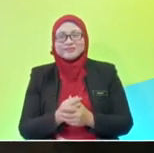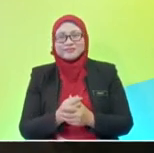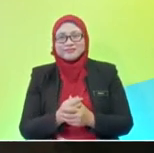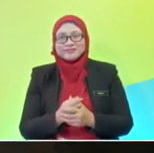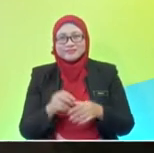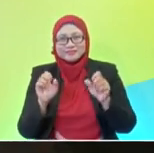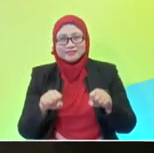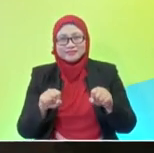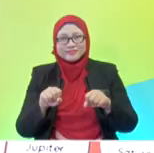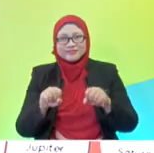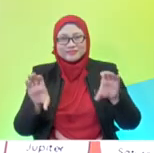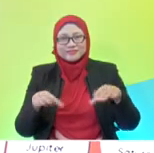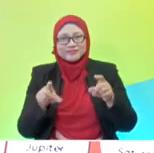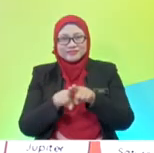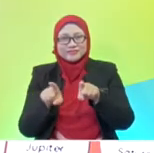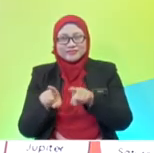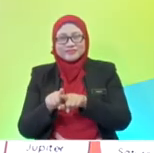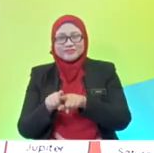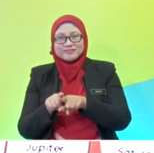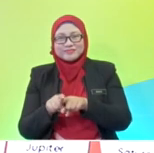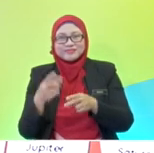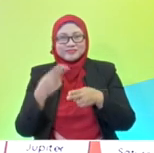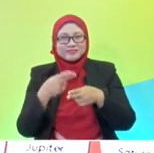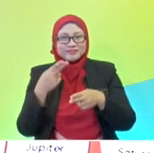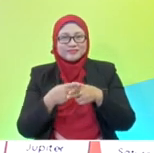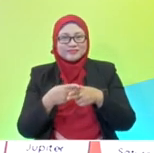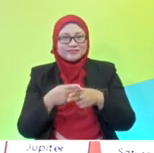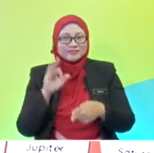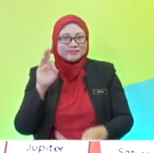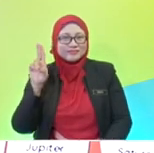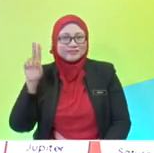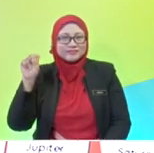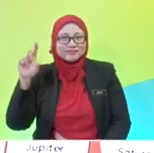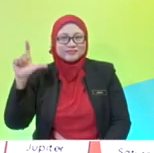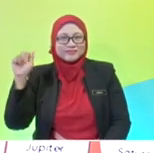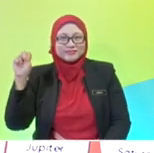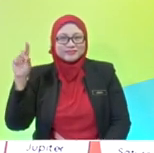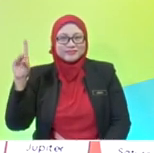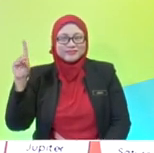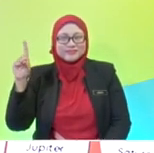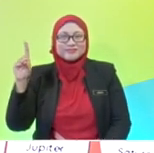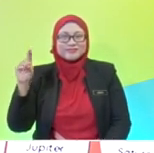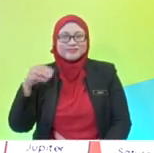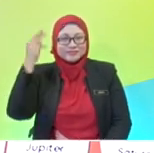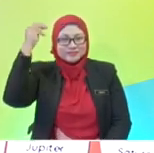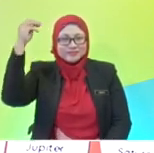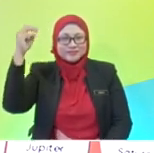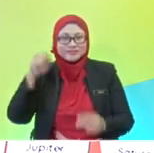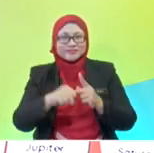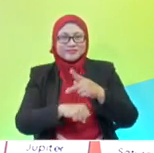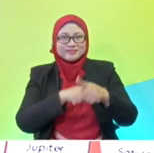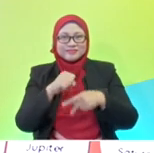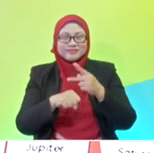also do this as well. Mine is this one. The name is Funland is My Dream Planet. It is the most